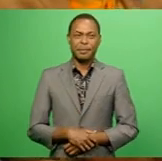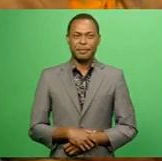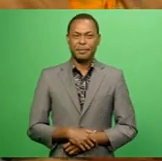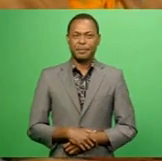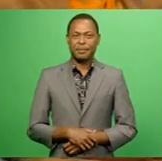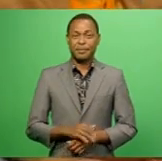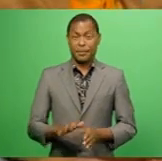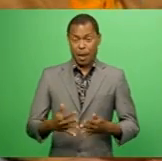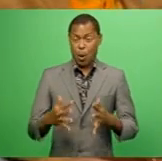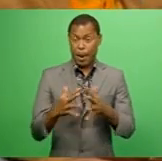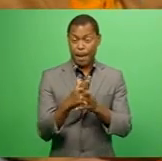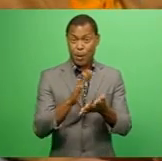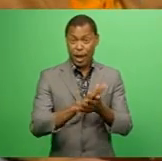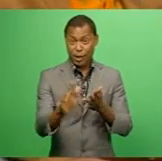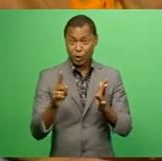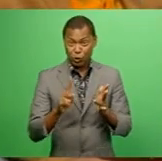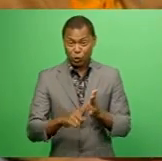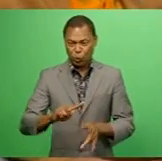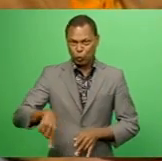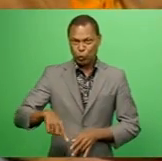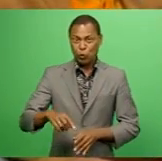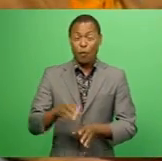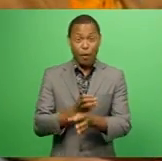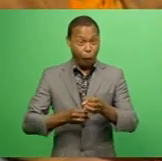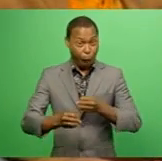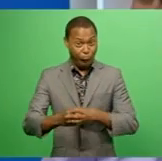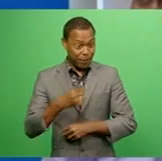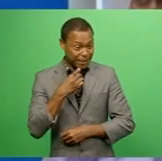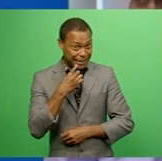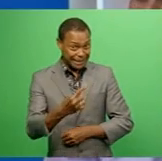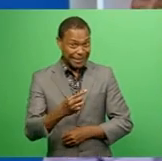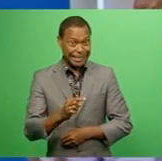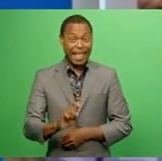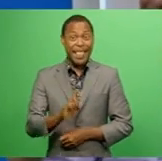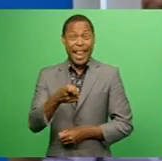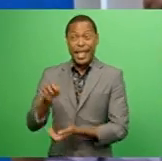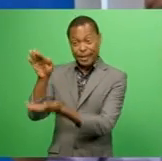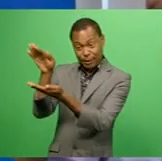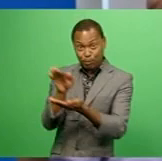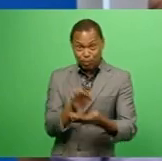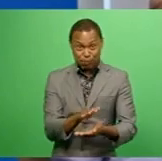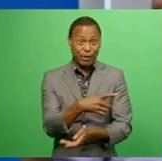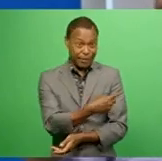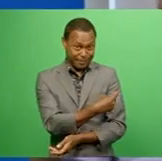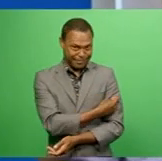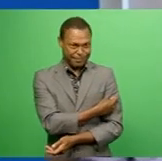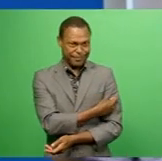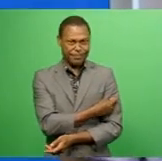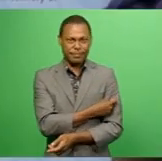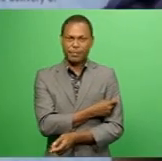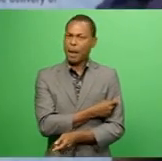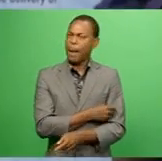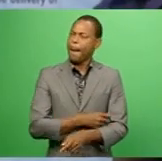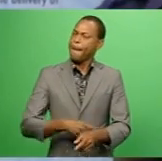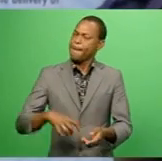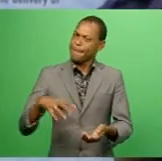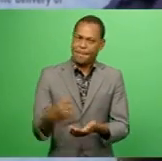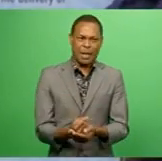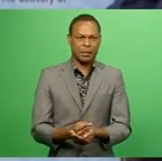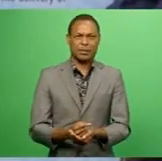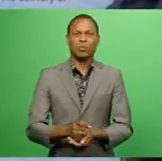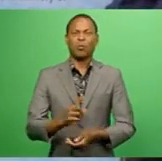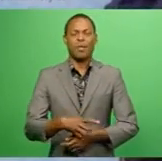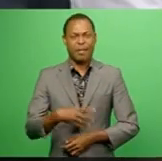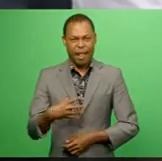head at the WHO civil office, Dr. Akeem Ali, says the next round of vaccination is essential because it triggers the necessary